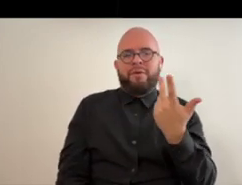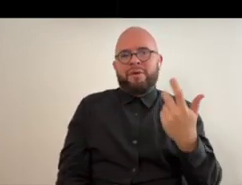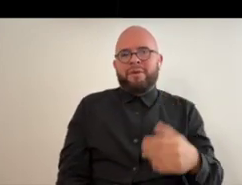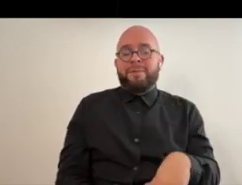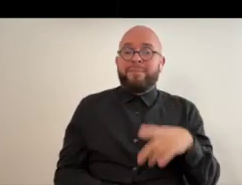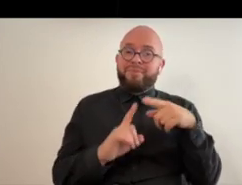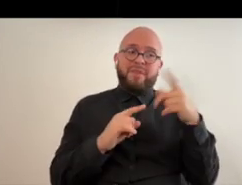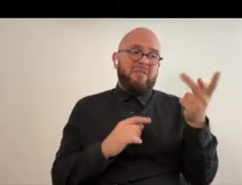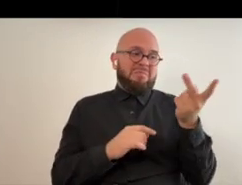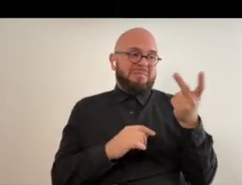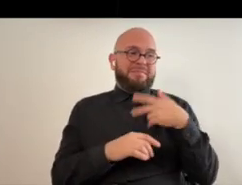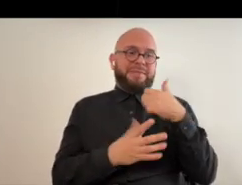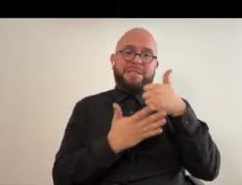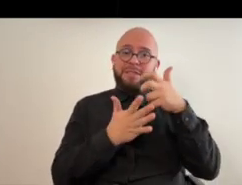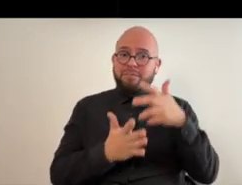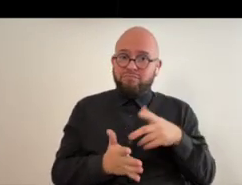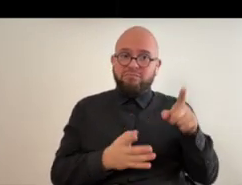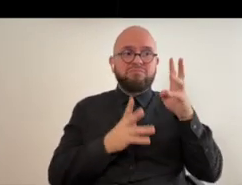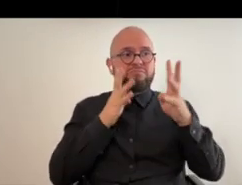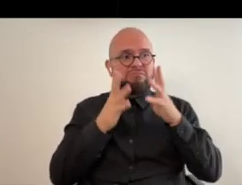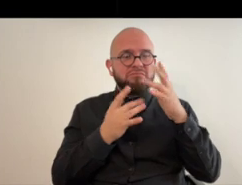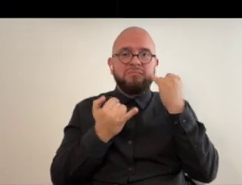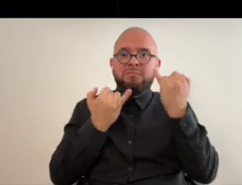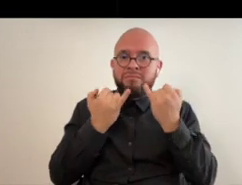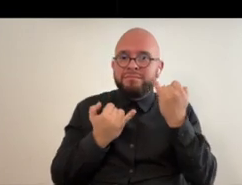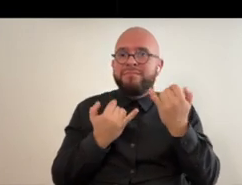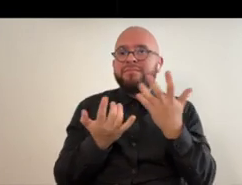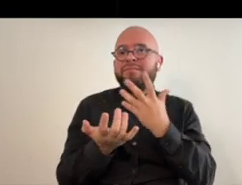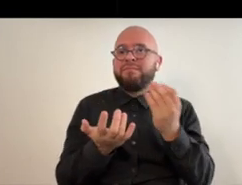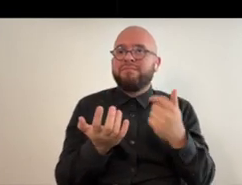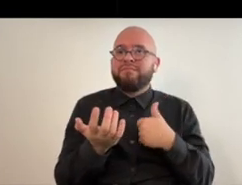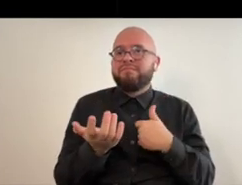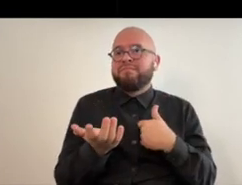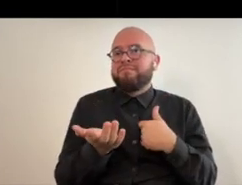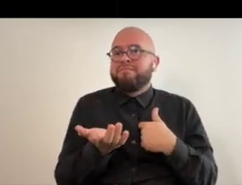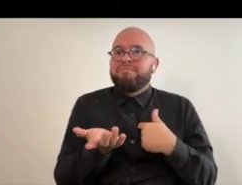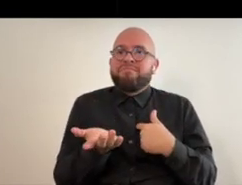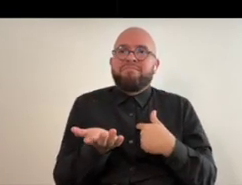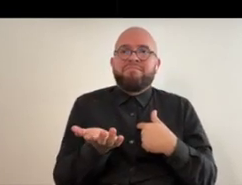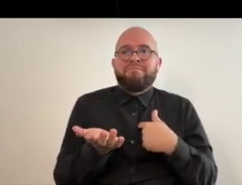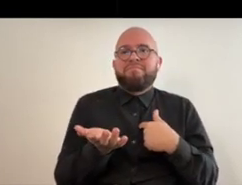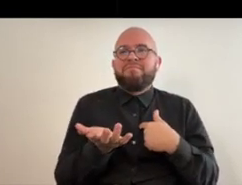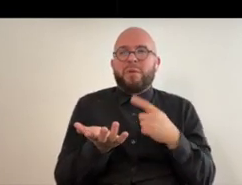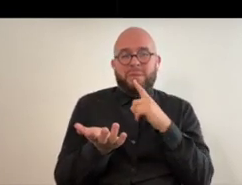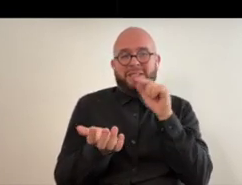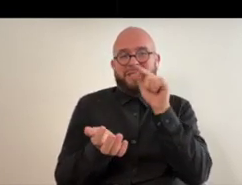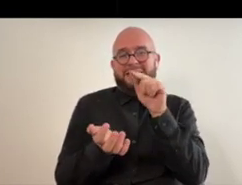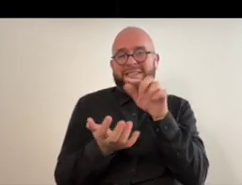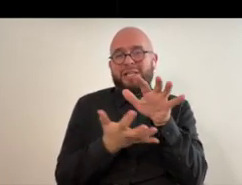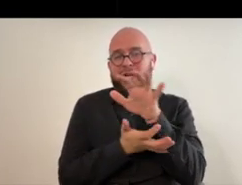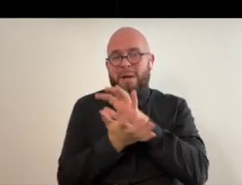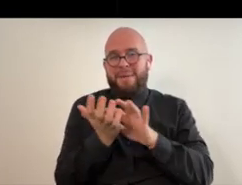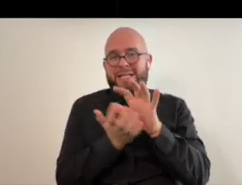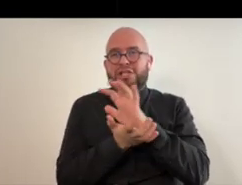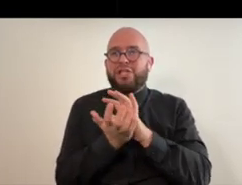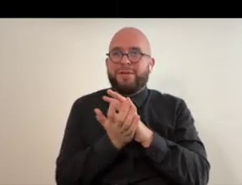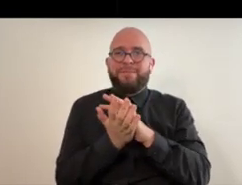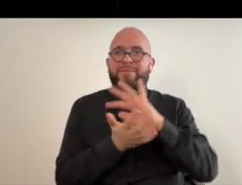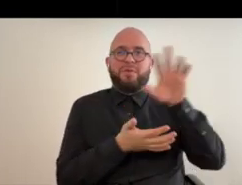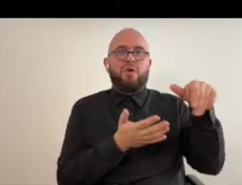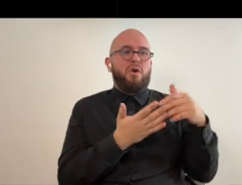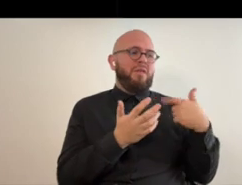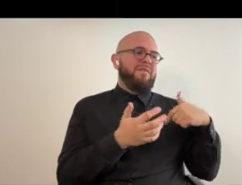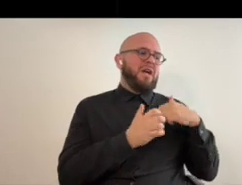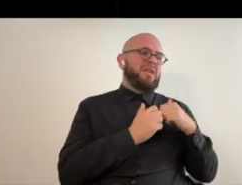yes they were my helpers they were helping come up with ideas and um i so it's a combination uh